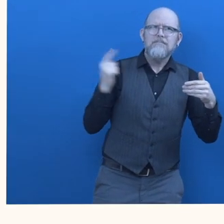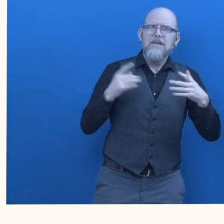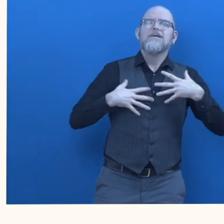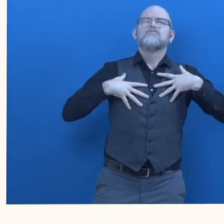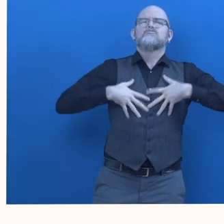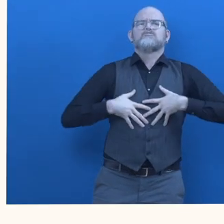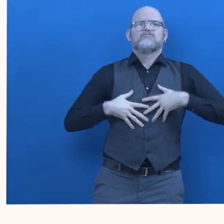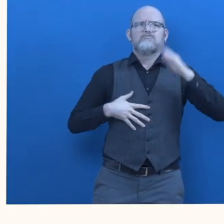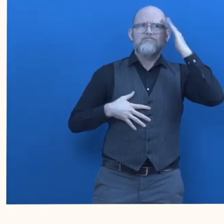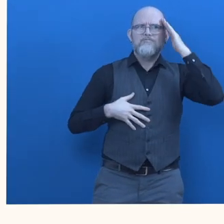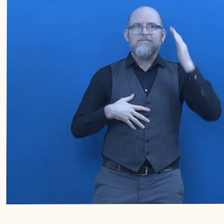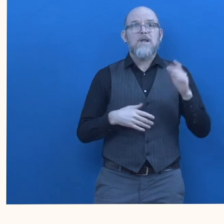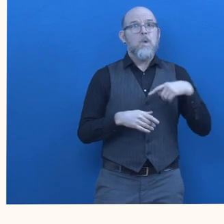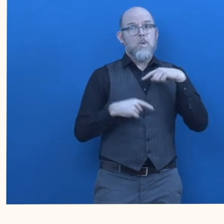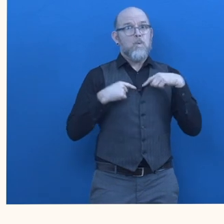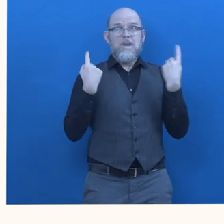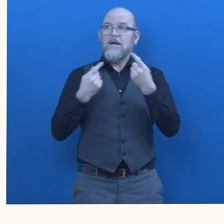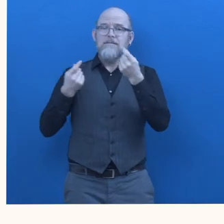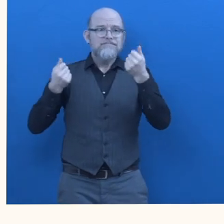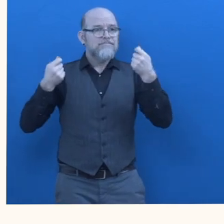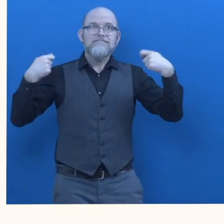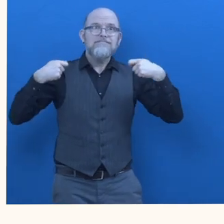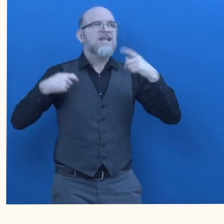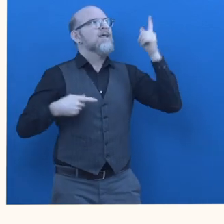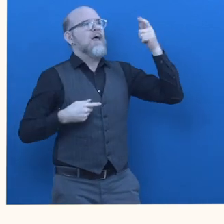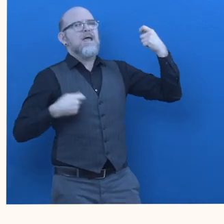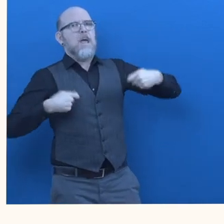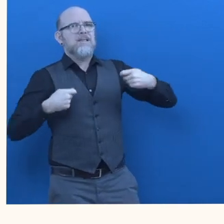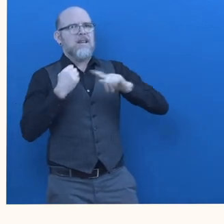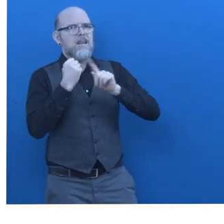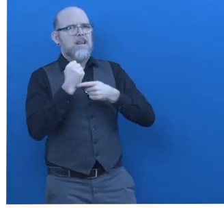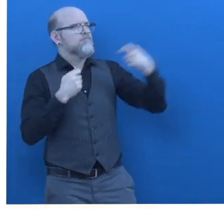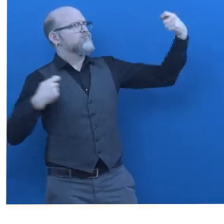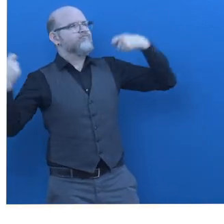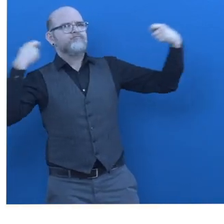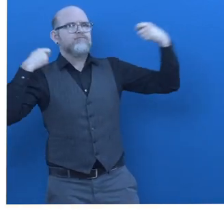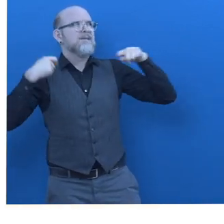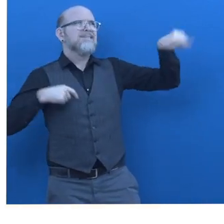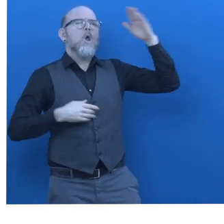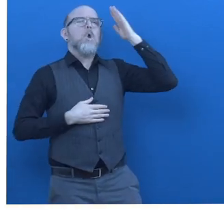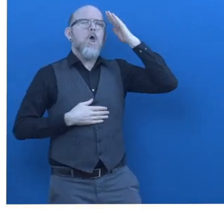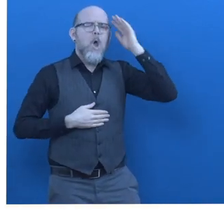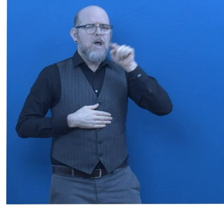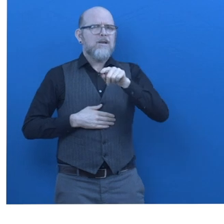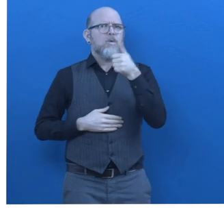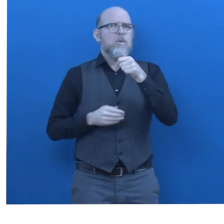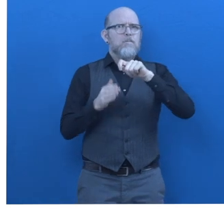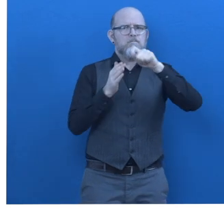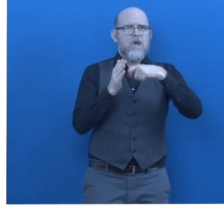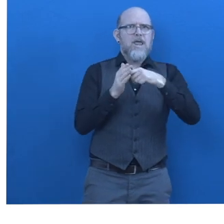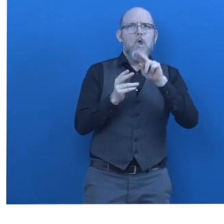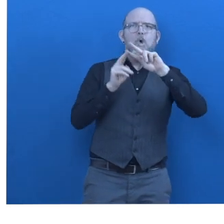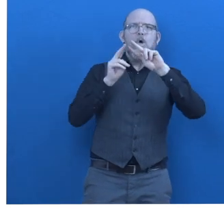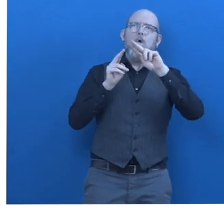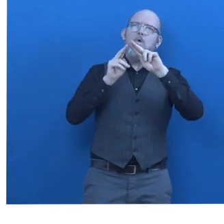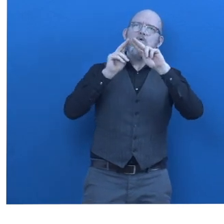from forward-thinking investors who see the need for an inclusive digital world what is unique and innovative about fable